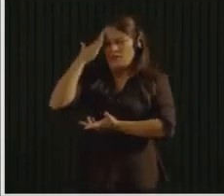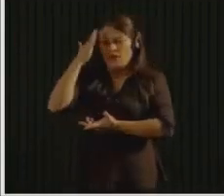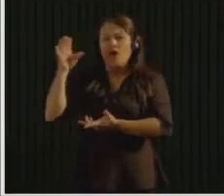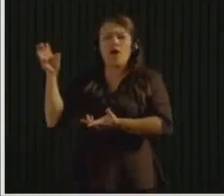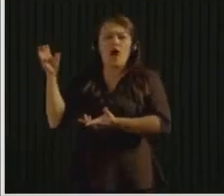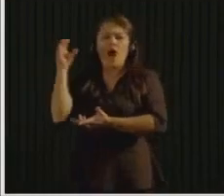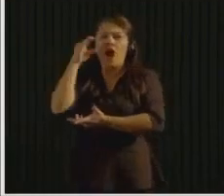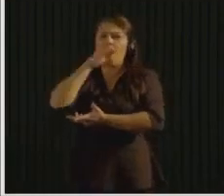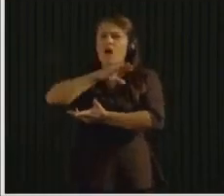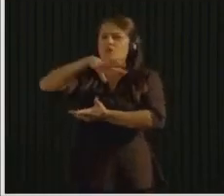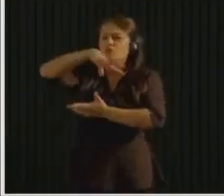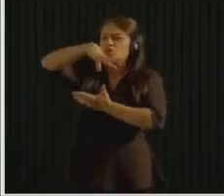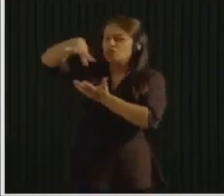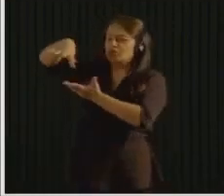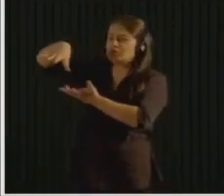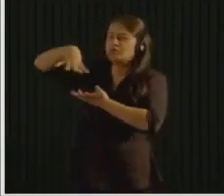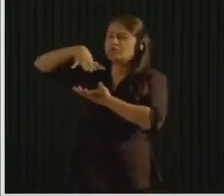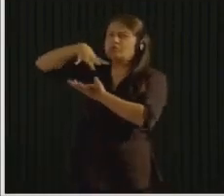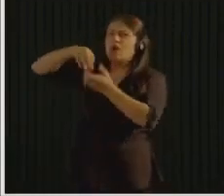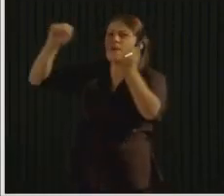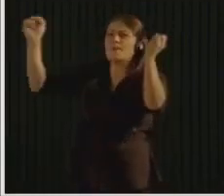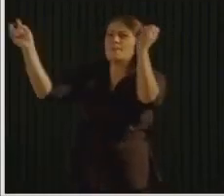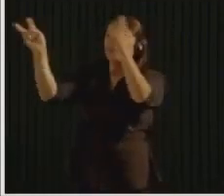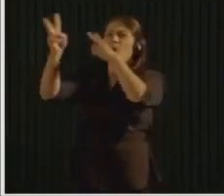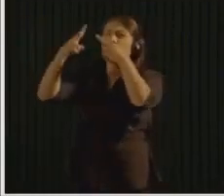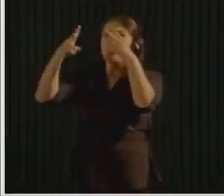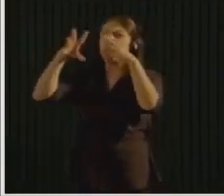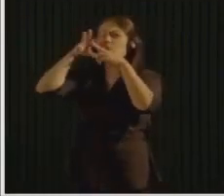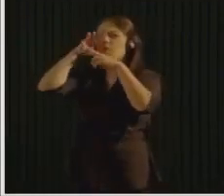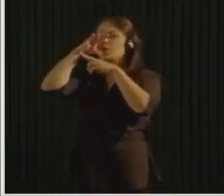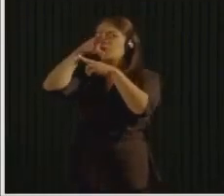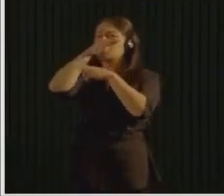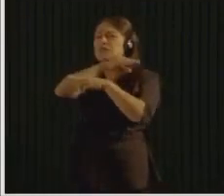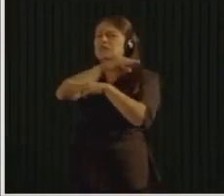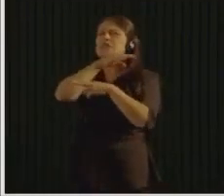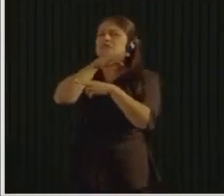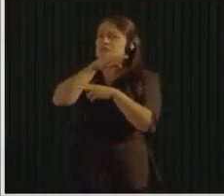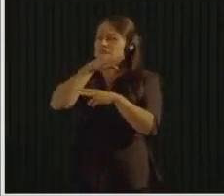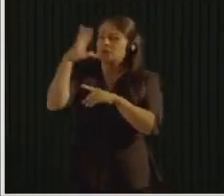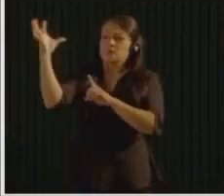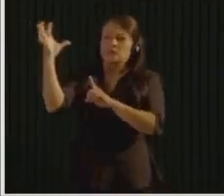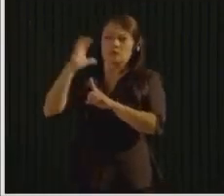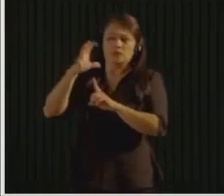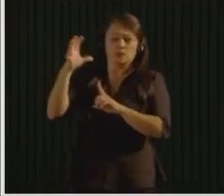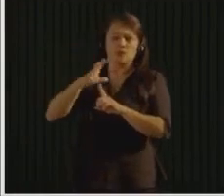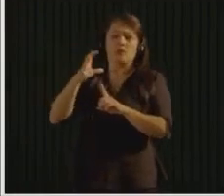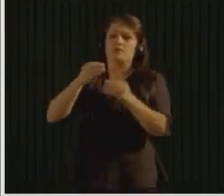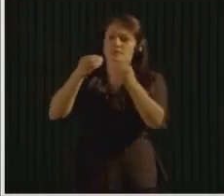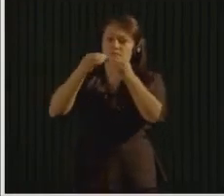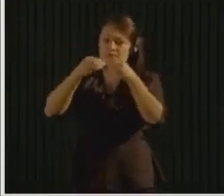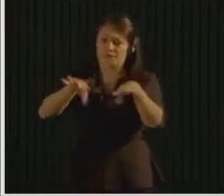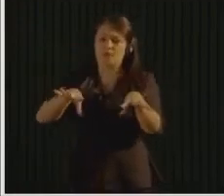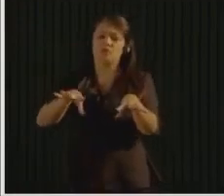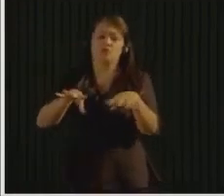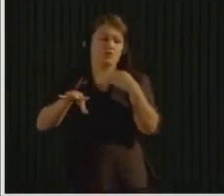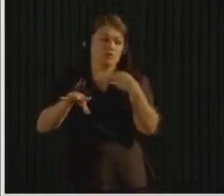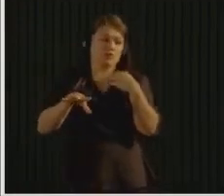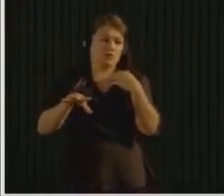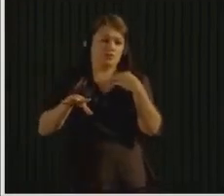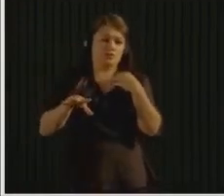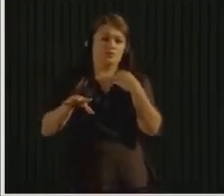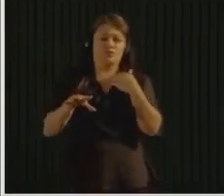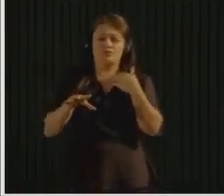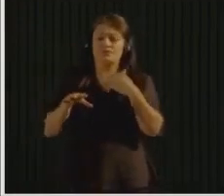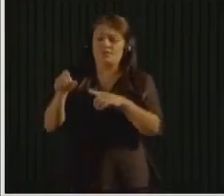threats that we have facing our communities and our wildlife and nature. So